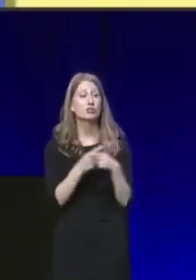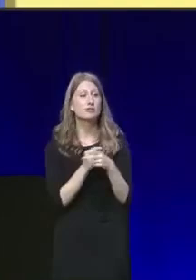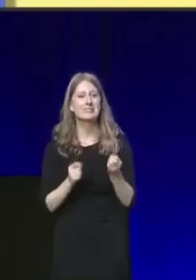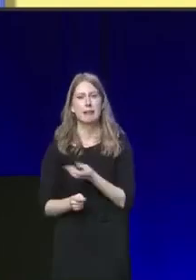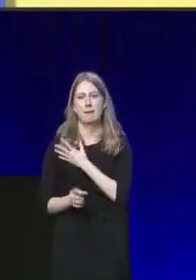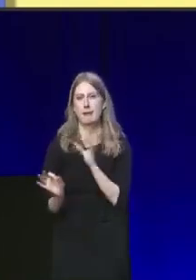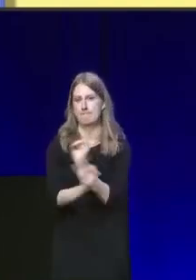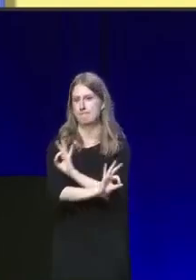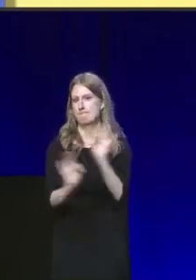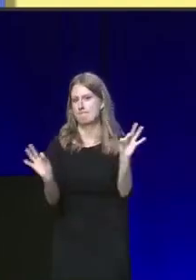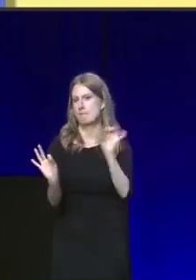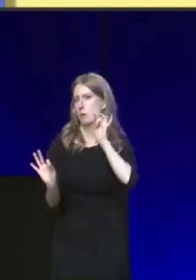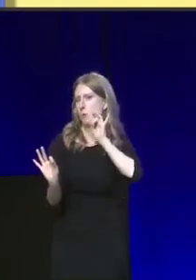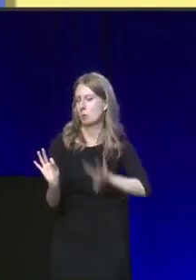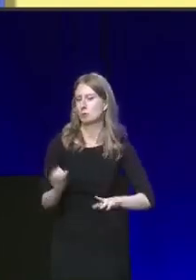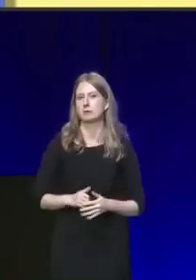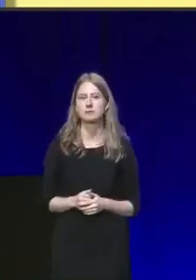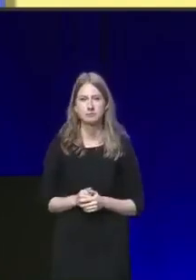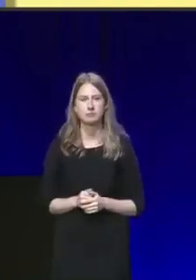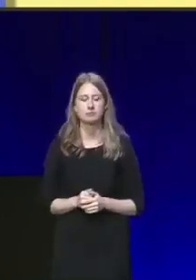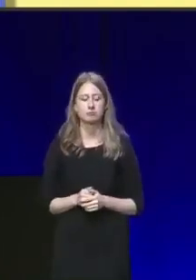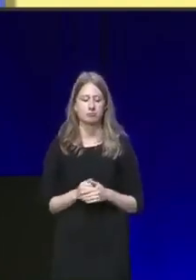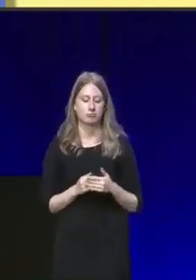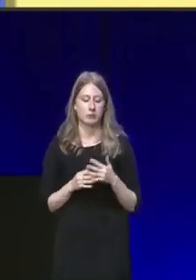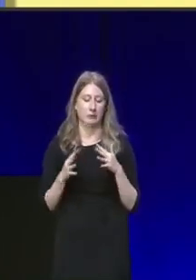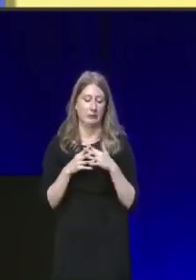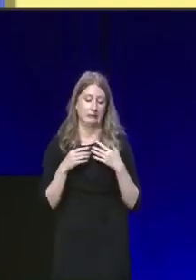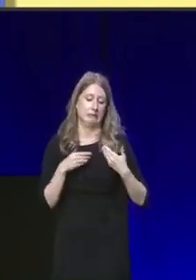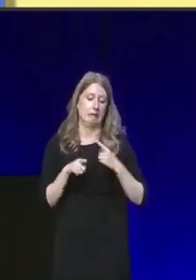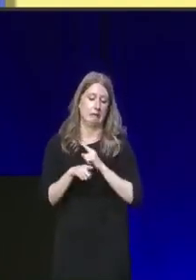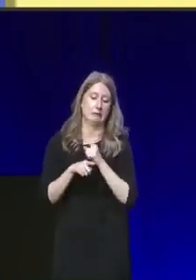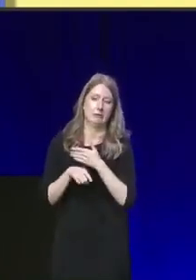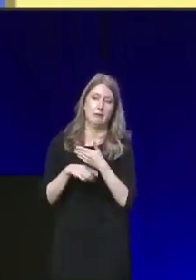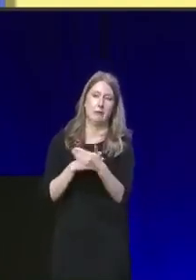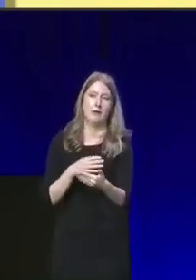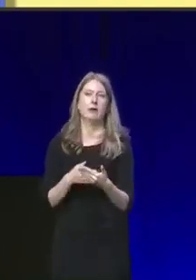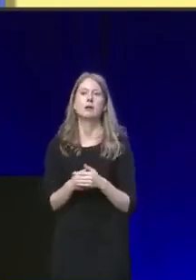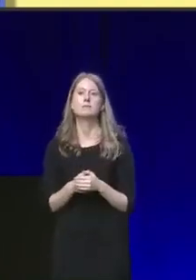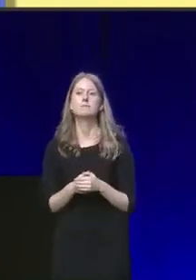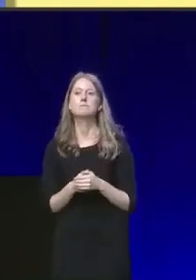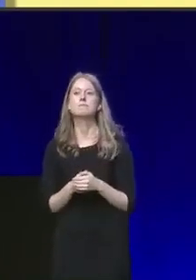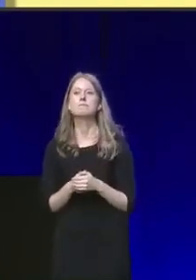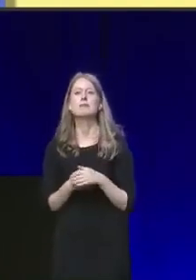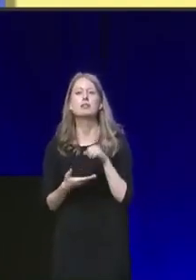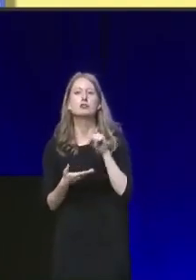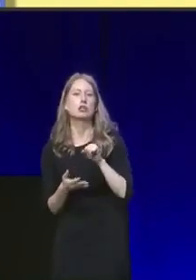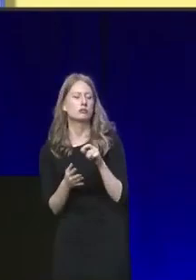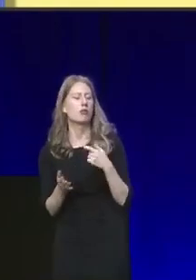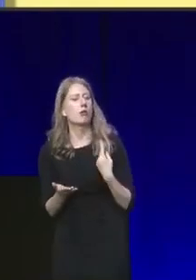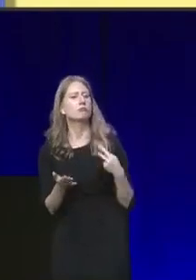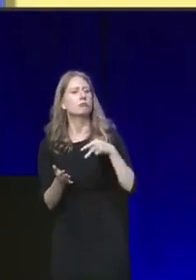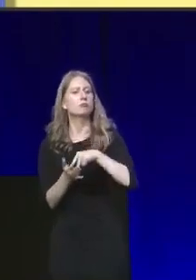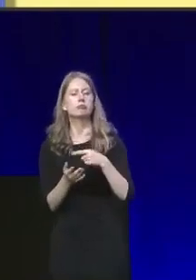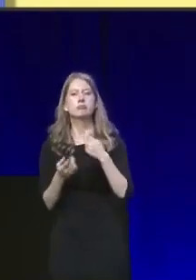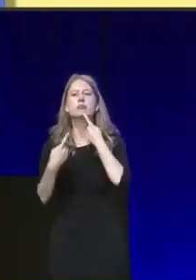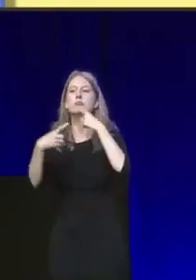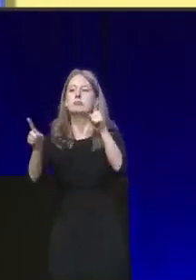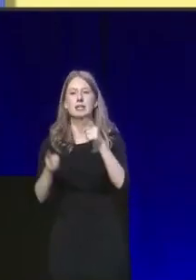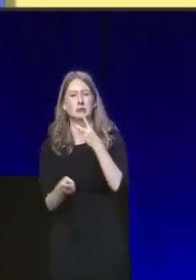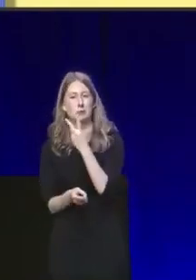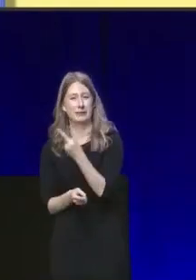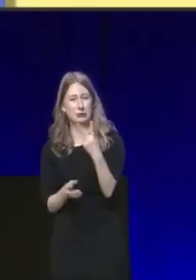Within weeks, the Chancellor stood up and announced £22 billion worth of spending cuts.